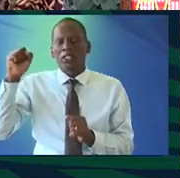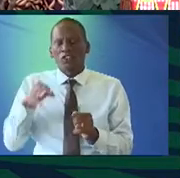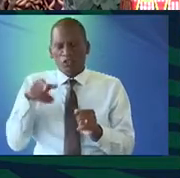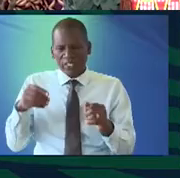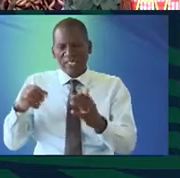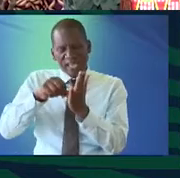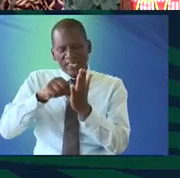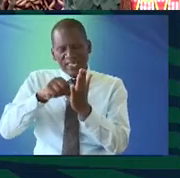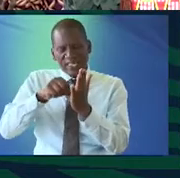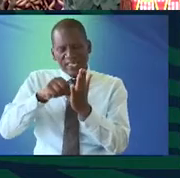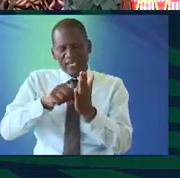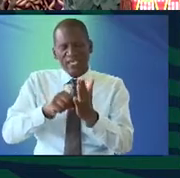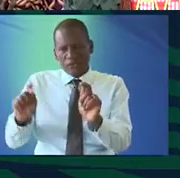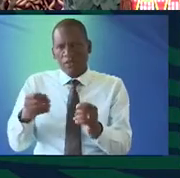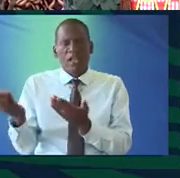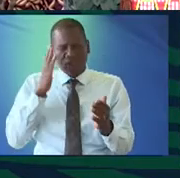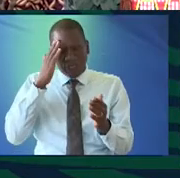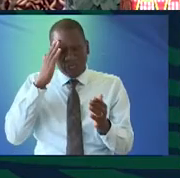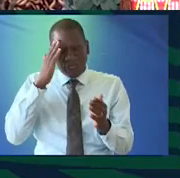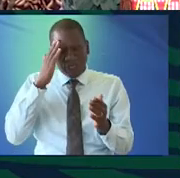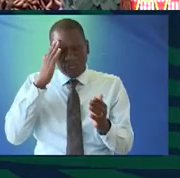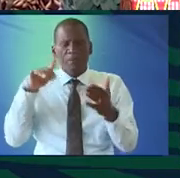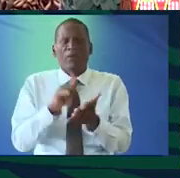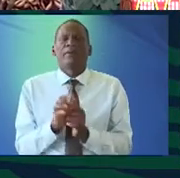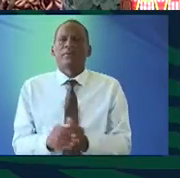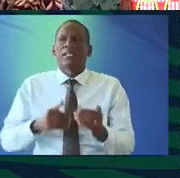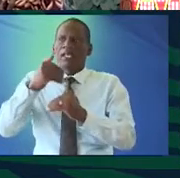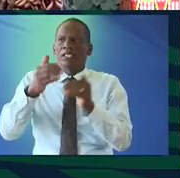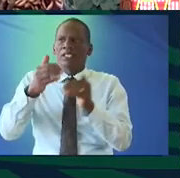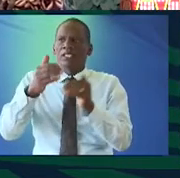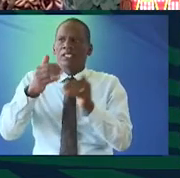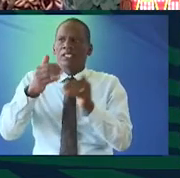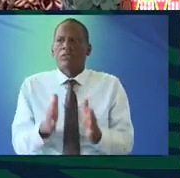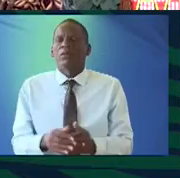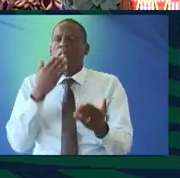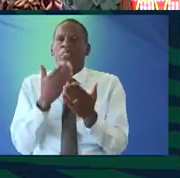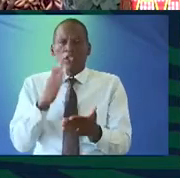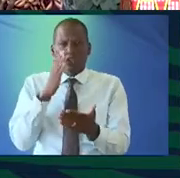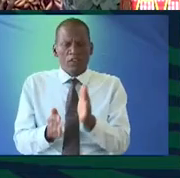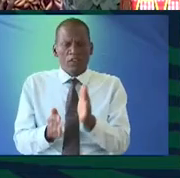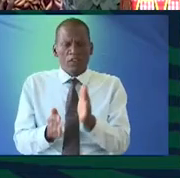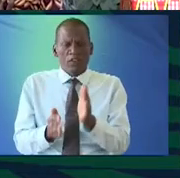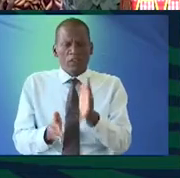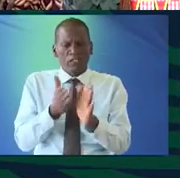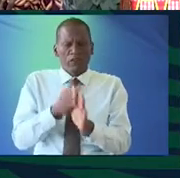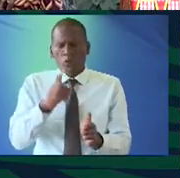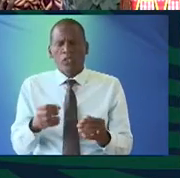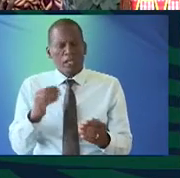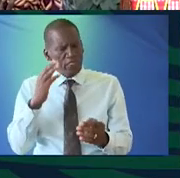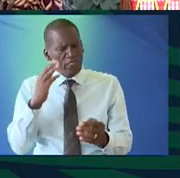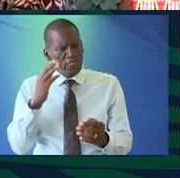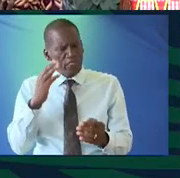of these identities let's just be thinking about that next thanks it's a really quick one to